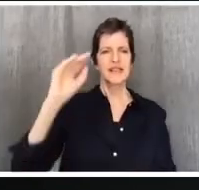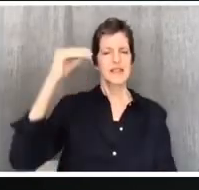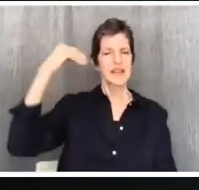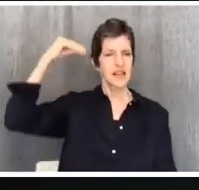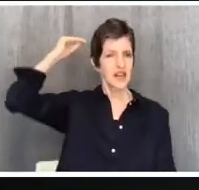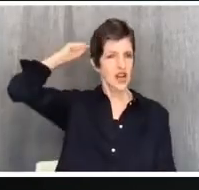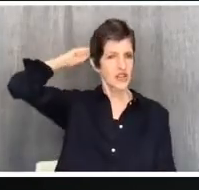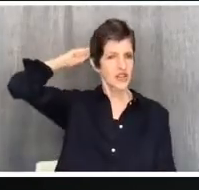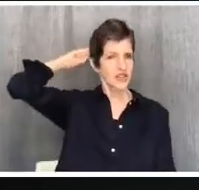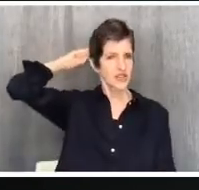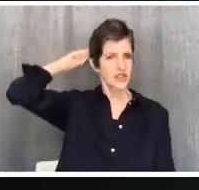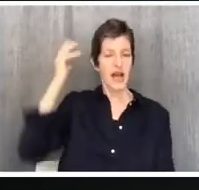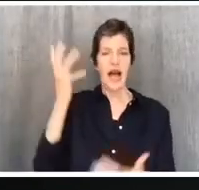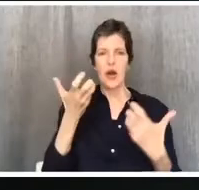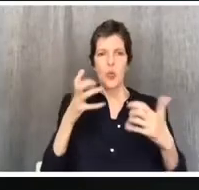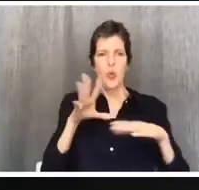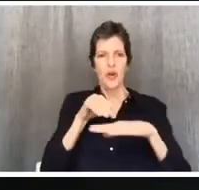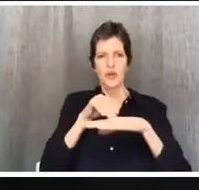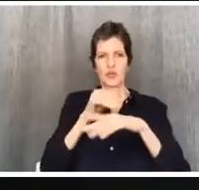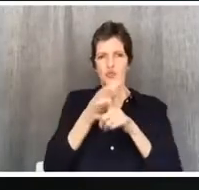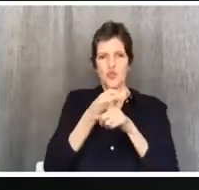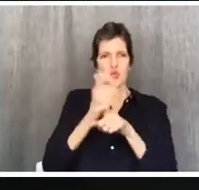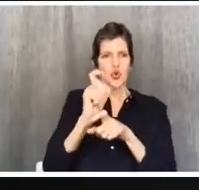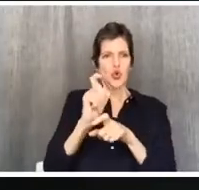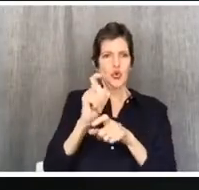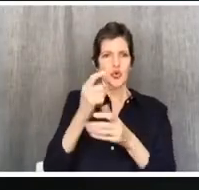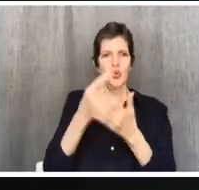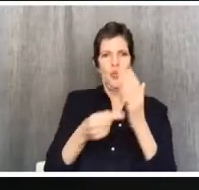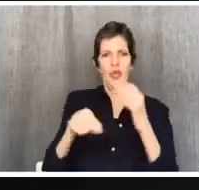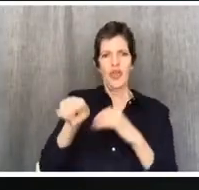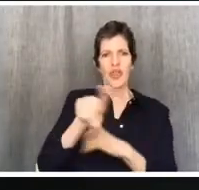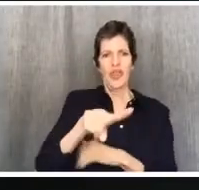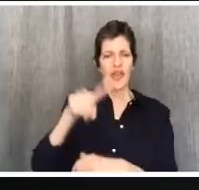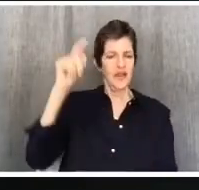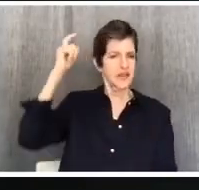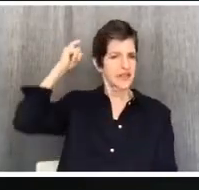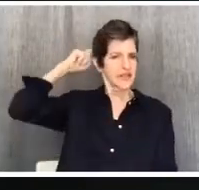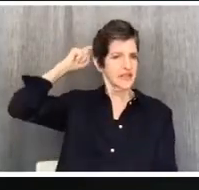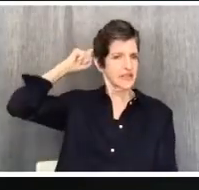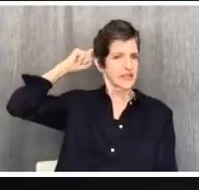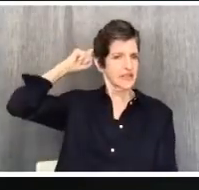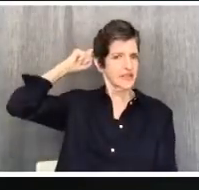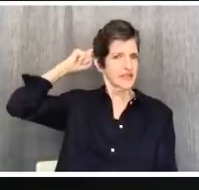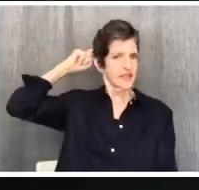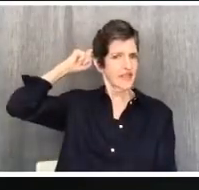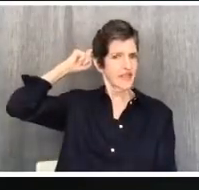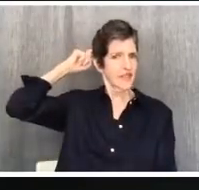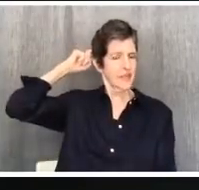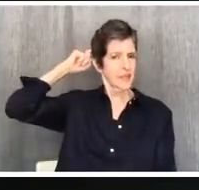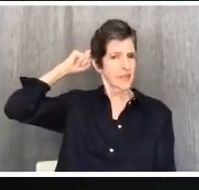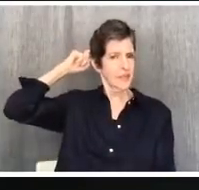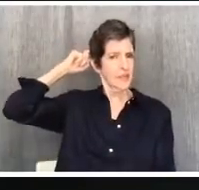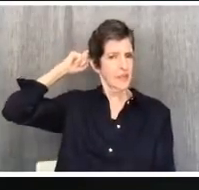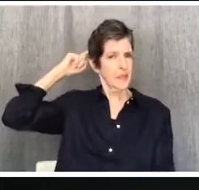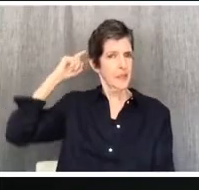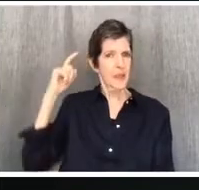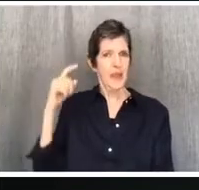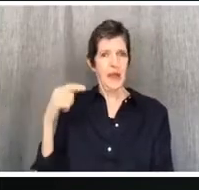If I partake with thankfulness, why am I denounced? Because of that for which I give thanks.